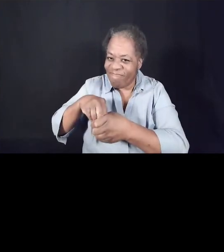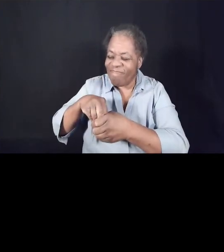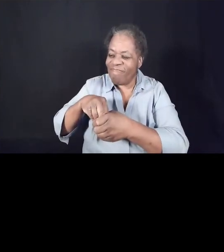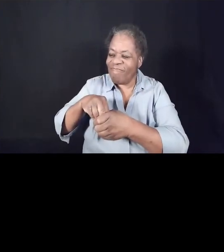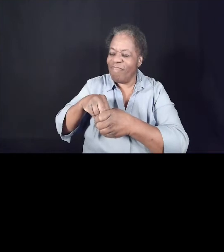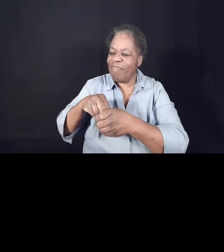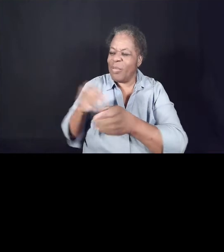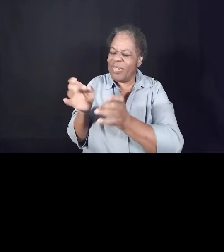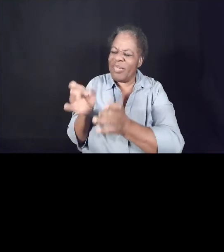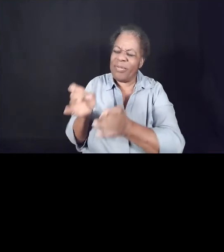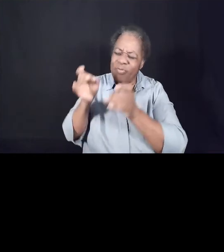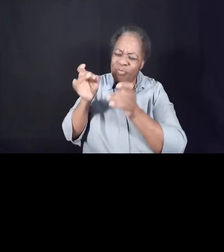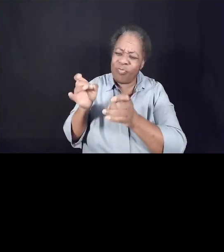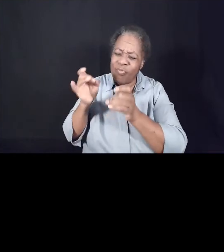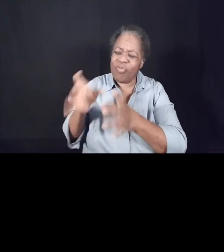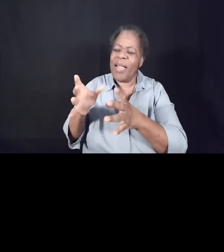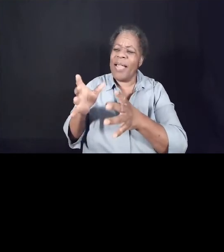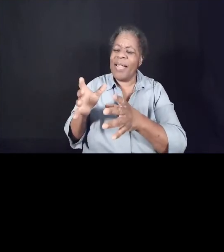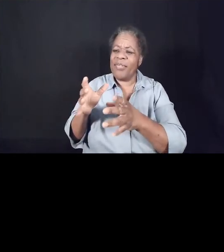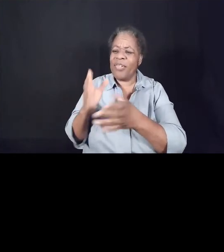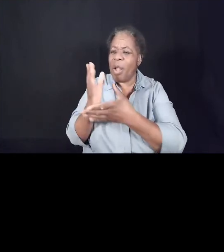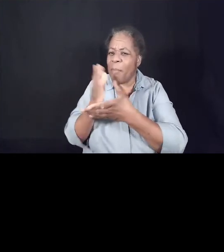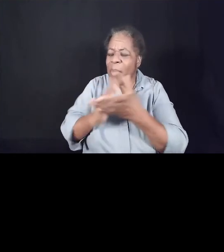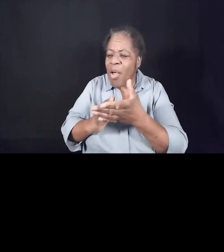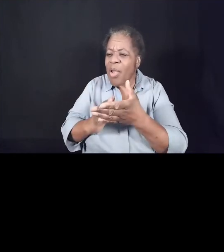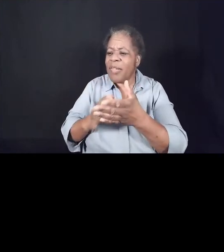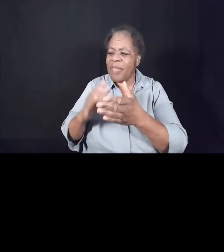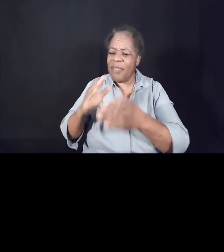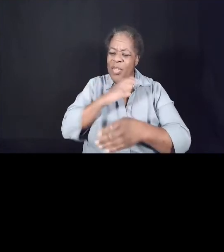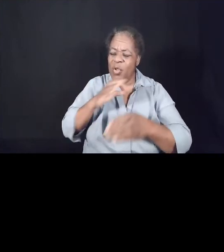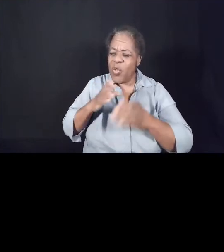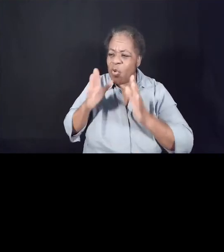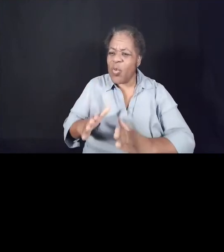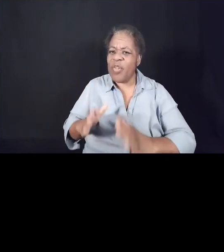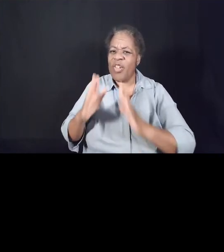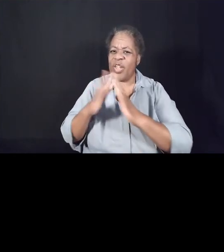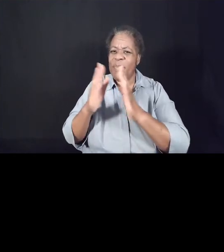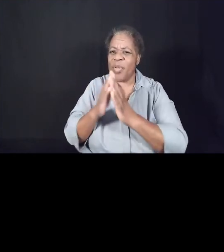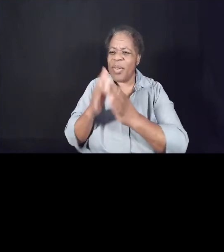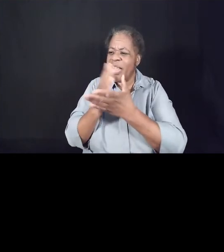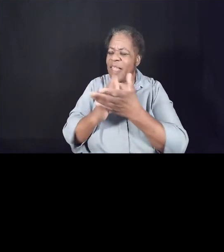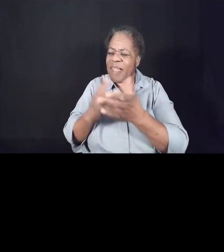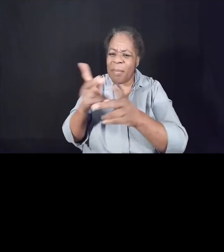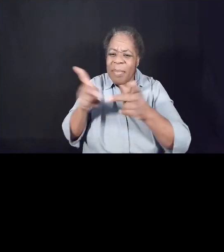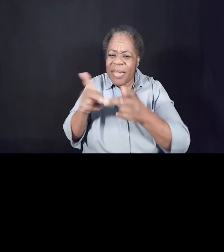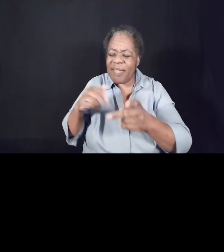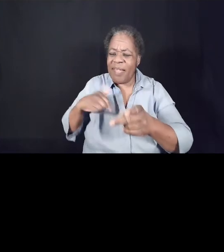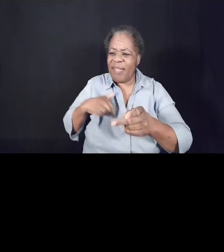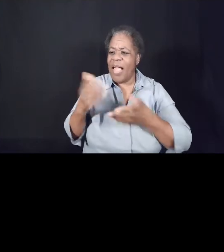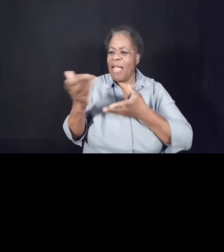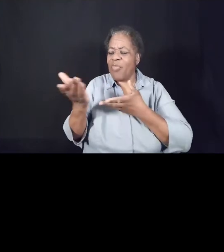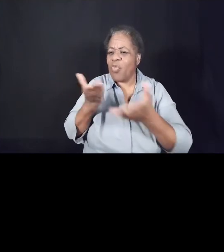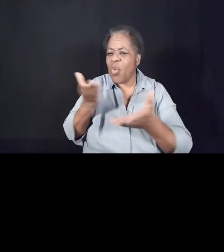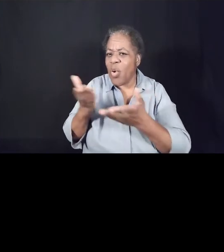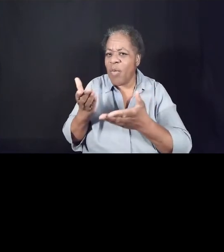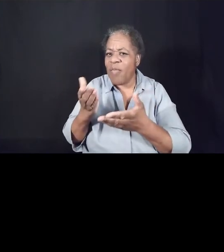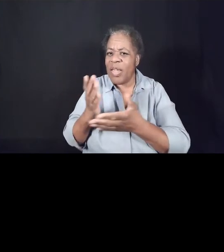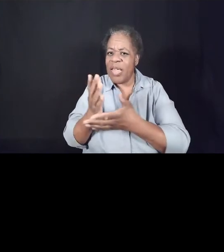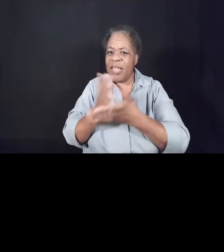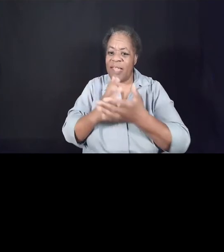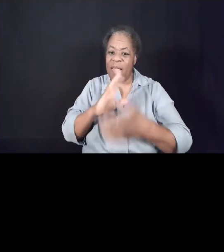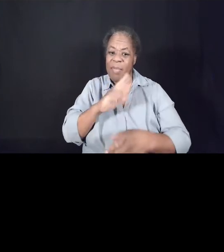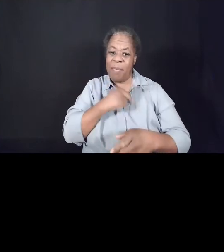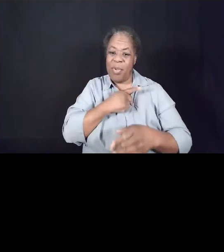elements of the evangelical community and some places that I've served. And some of that has been personal attack